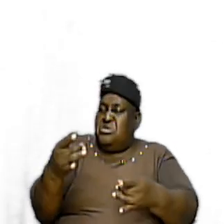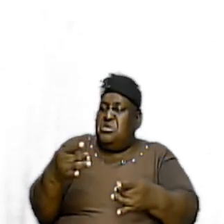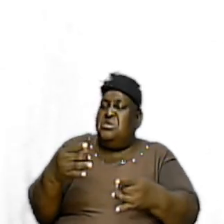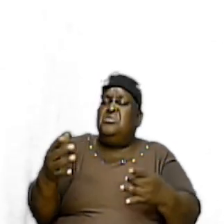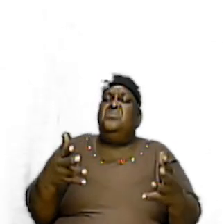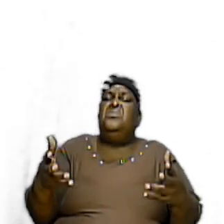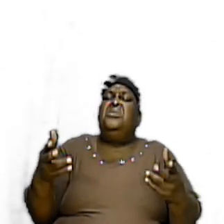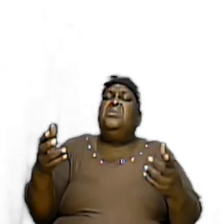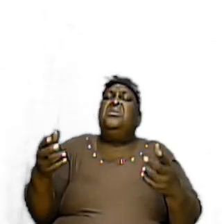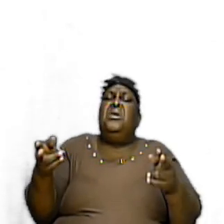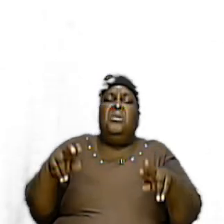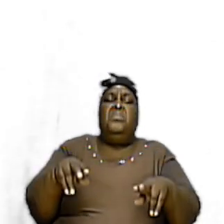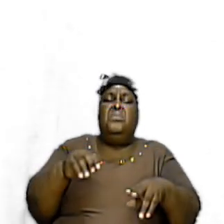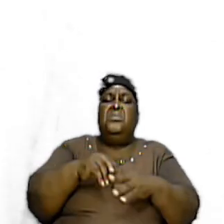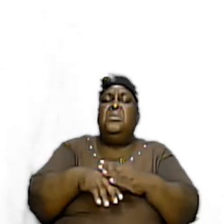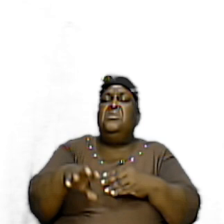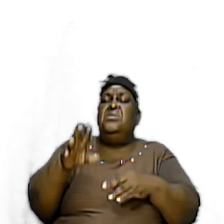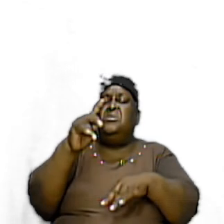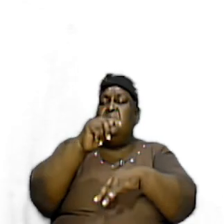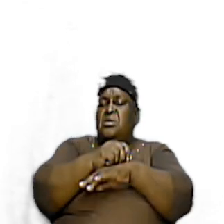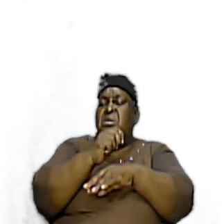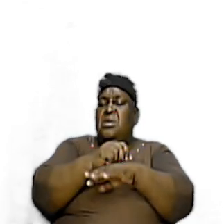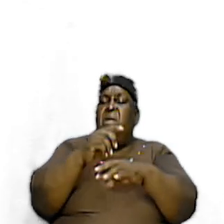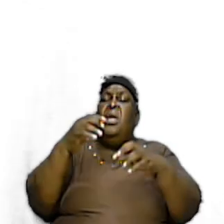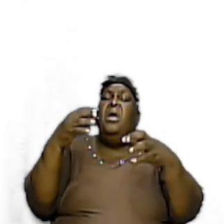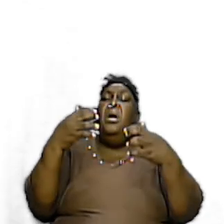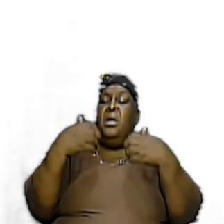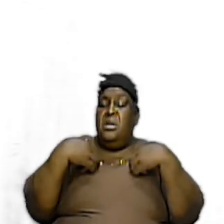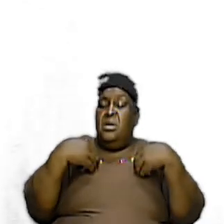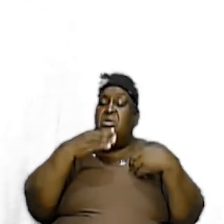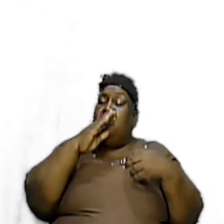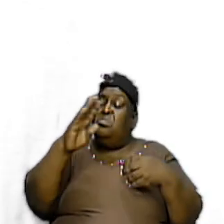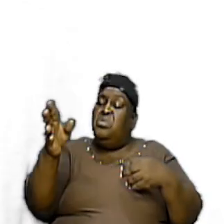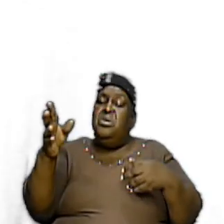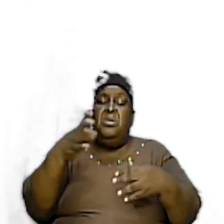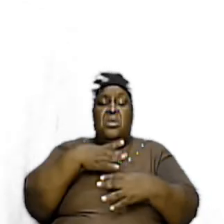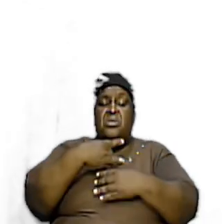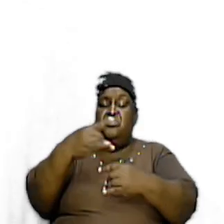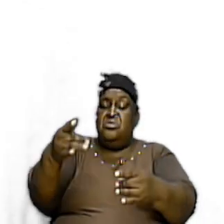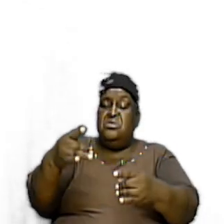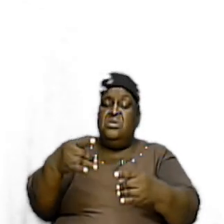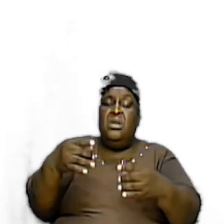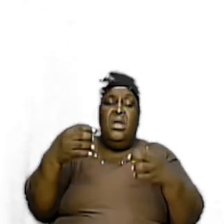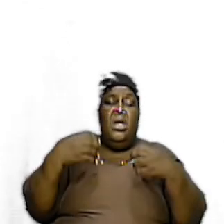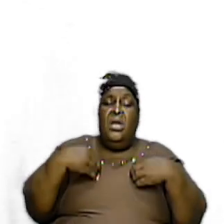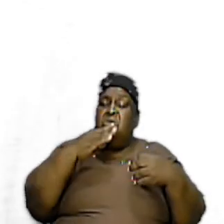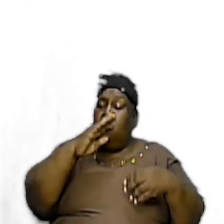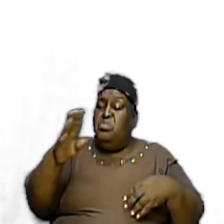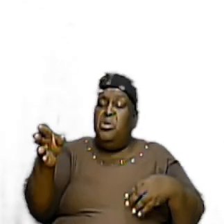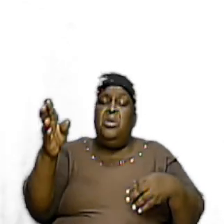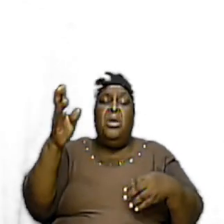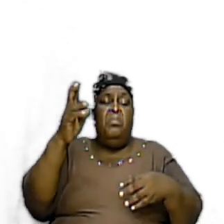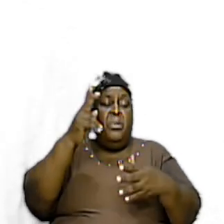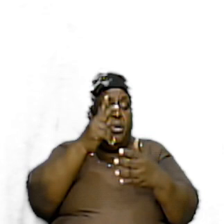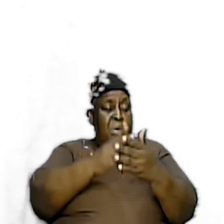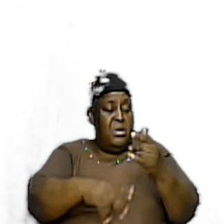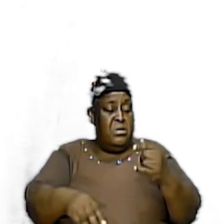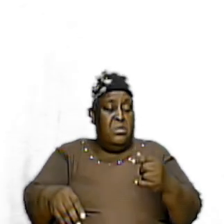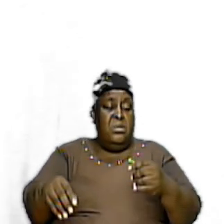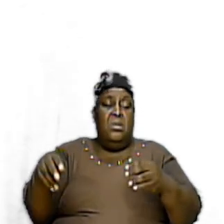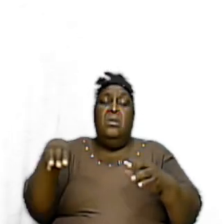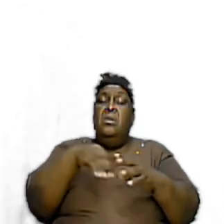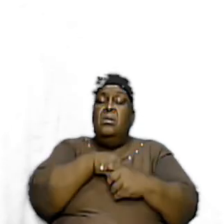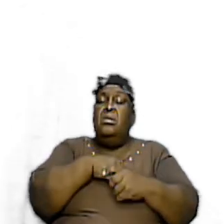tabernacle They had to be interested They had to be involved They had to be a part Of it If you're You cannot be